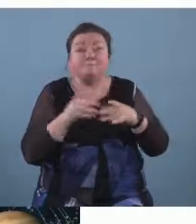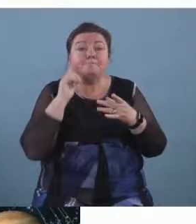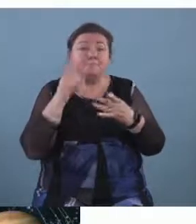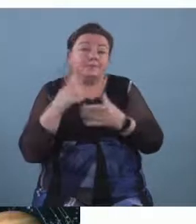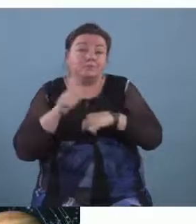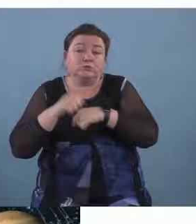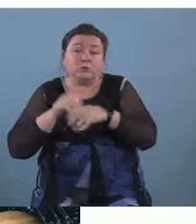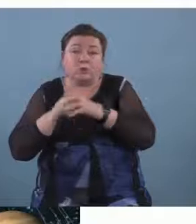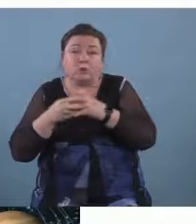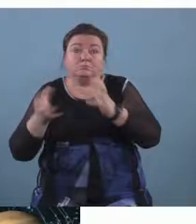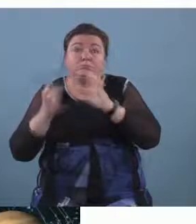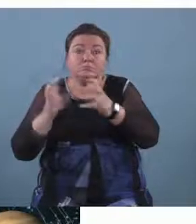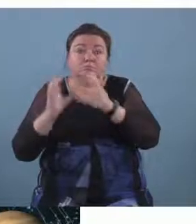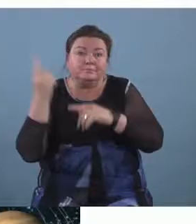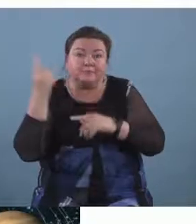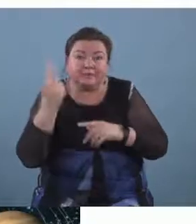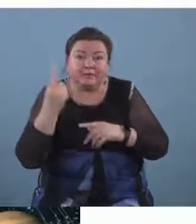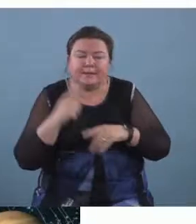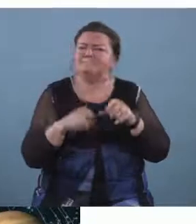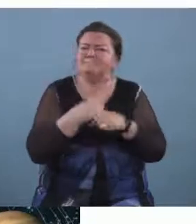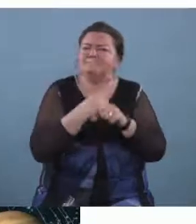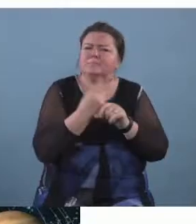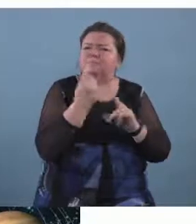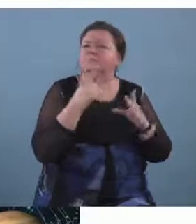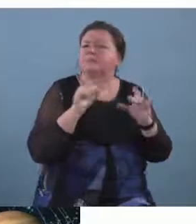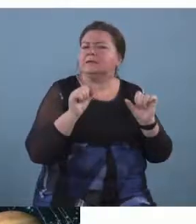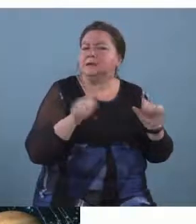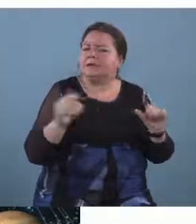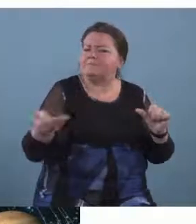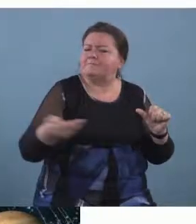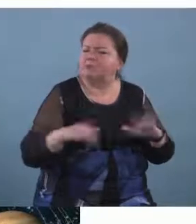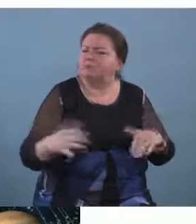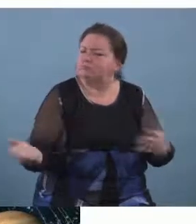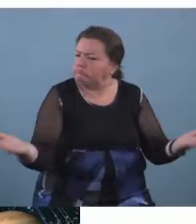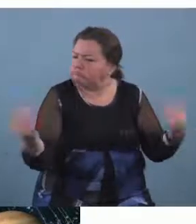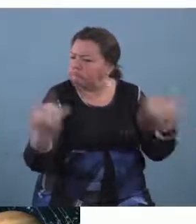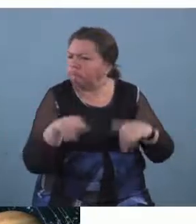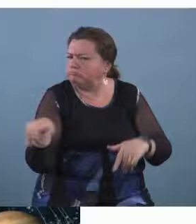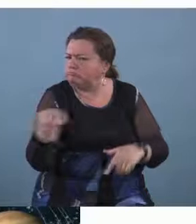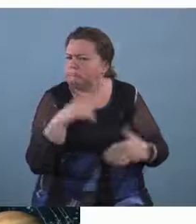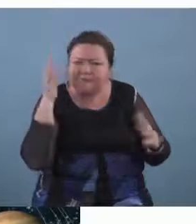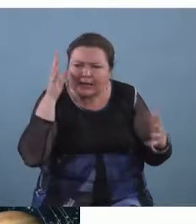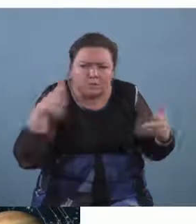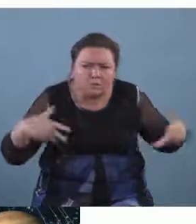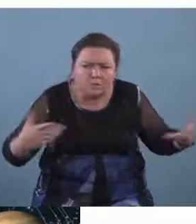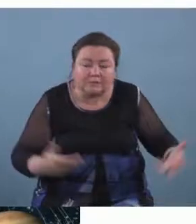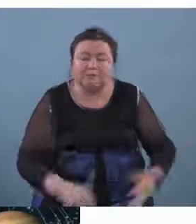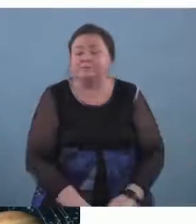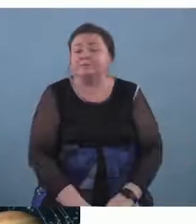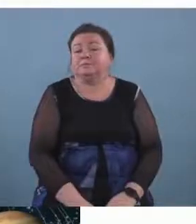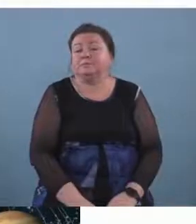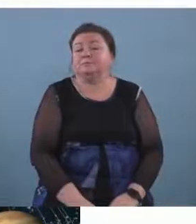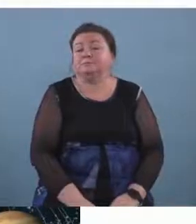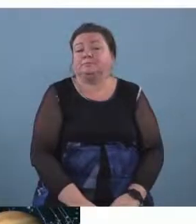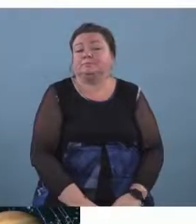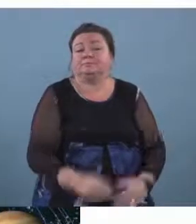things like this um but maybe you could invite children to decide for themselves on the